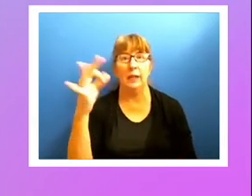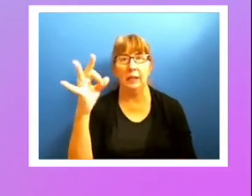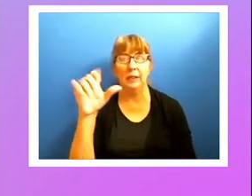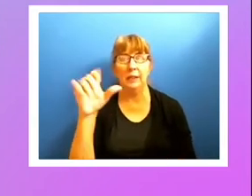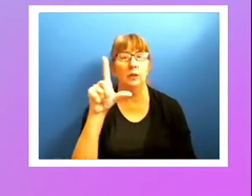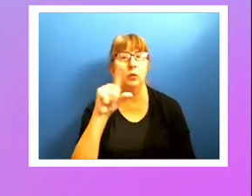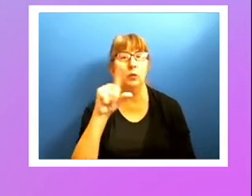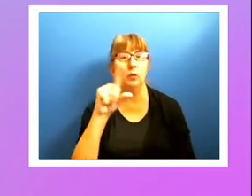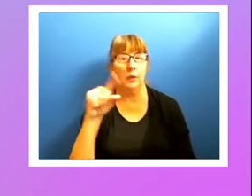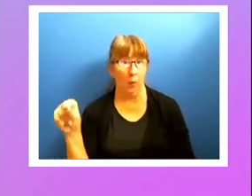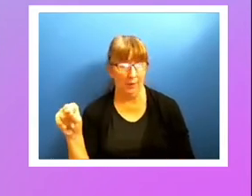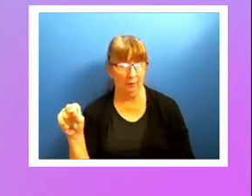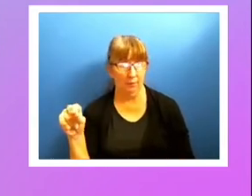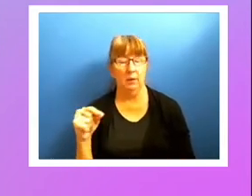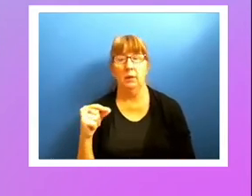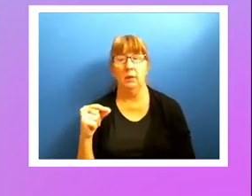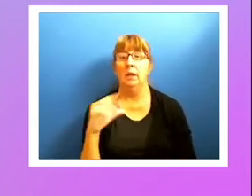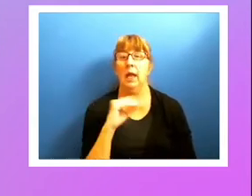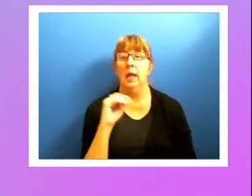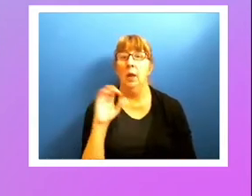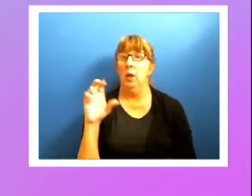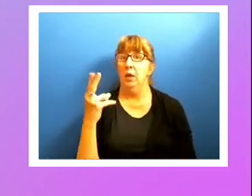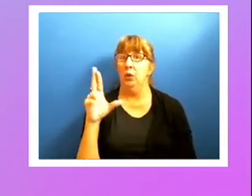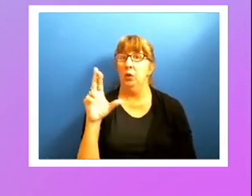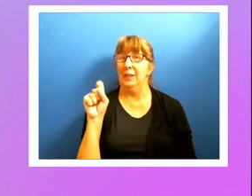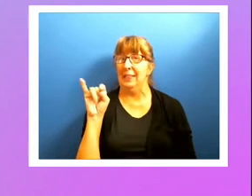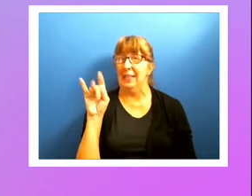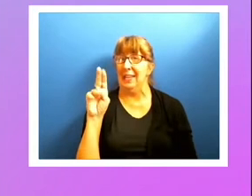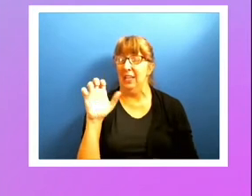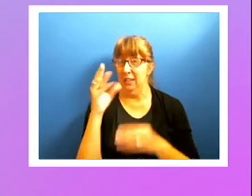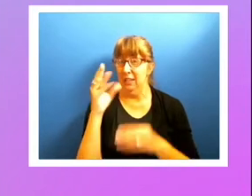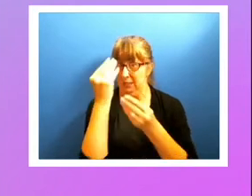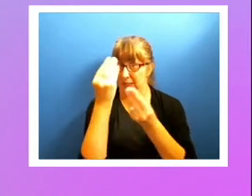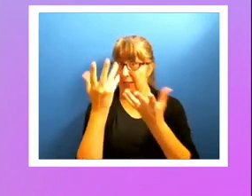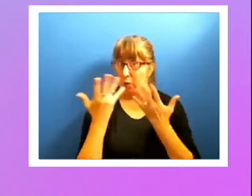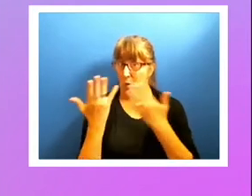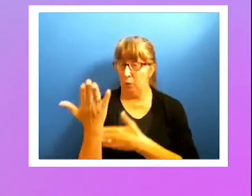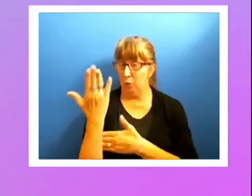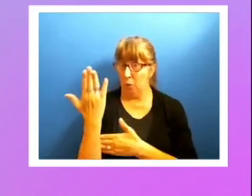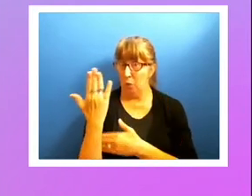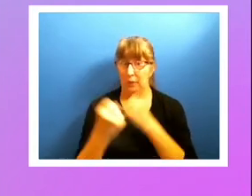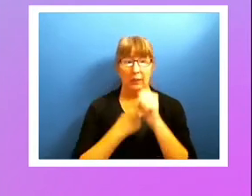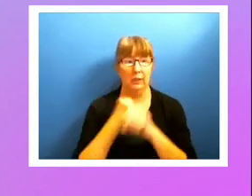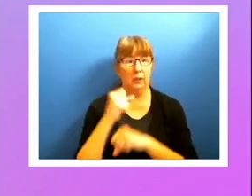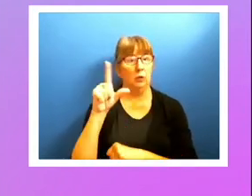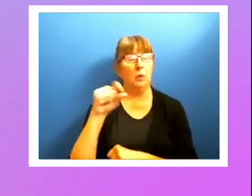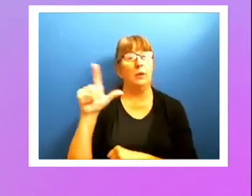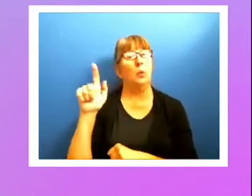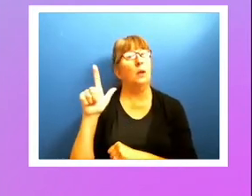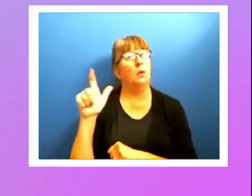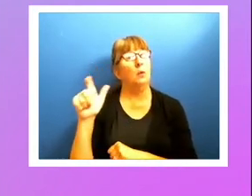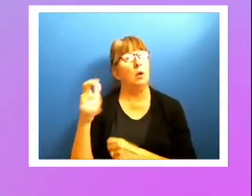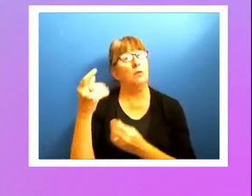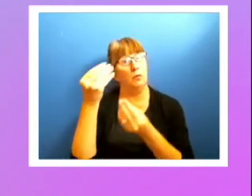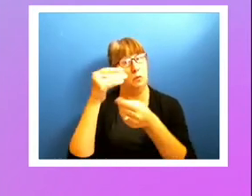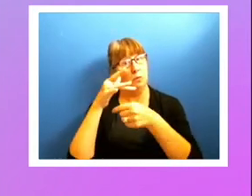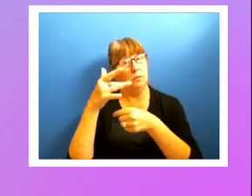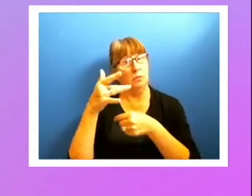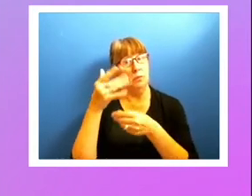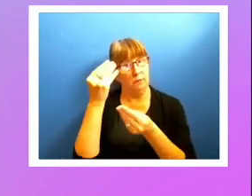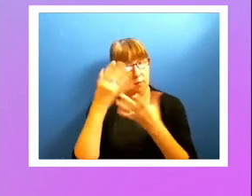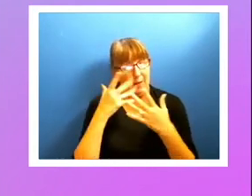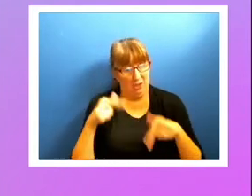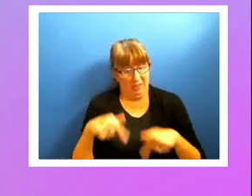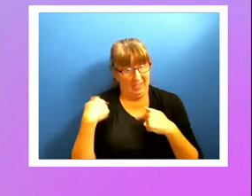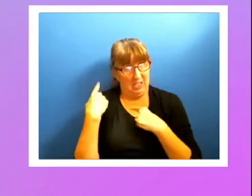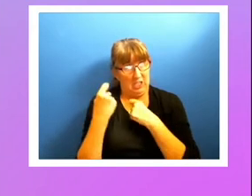fact, what Christina shared with us this morning is I think they expect that 2021, based on early data, may be a record year because there's